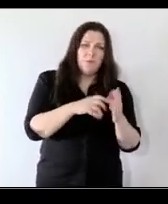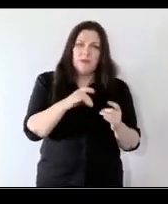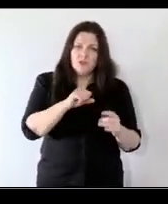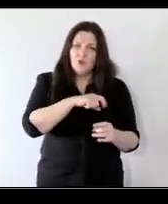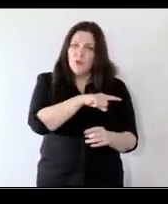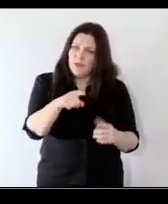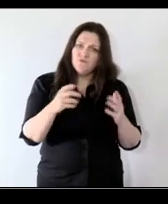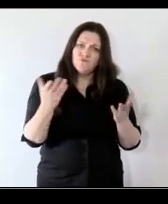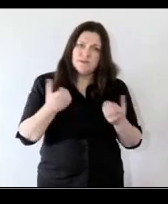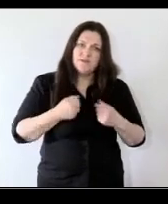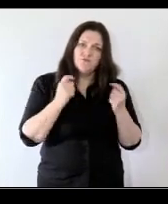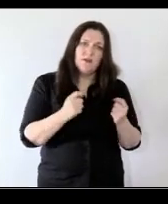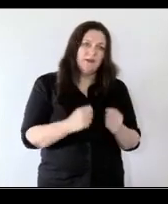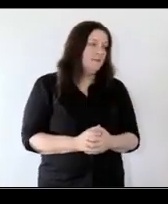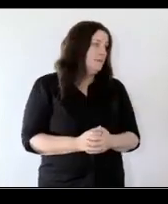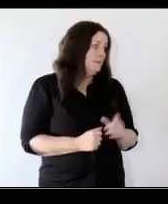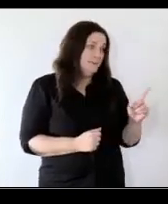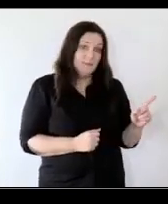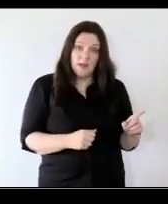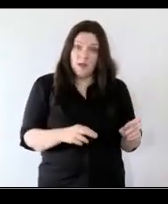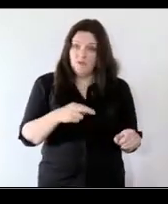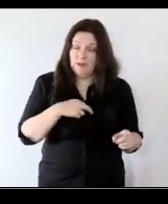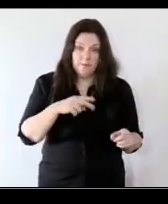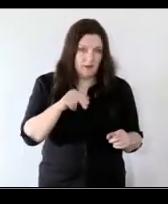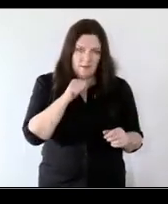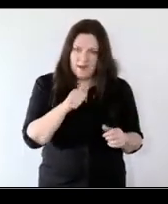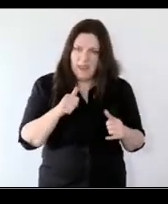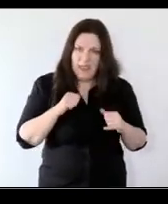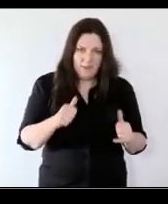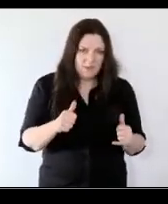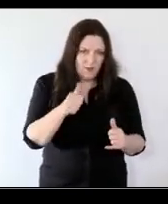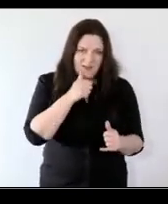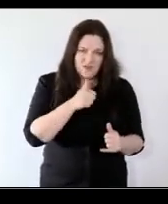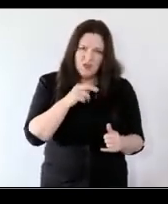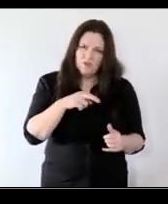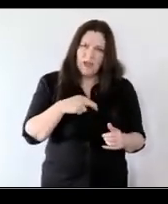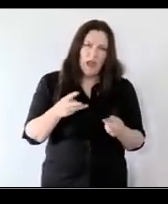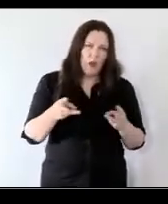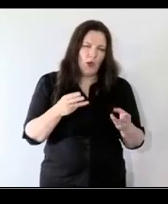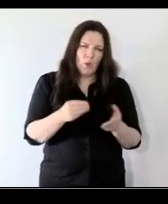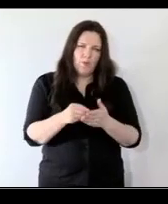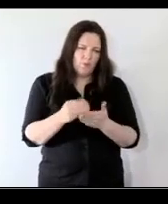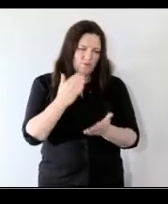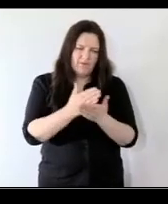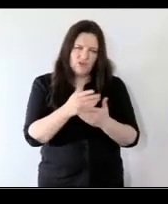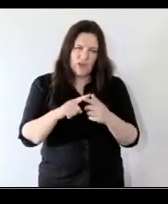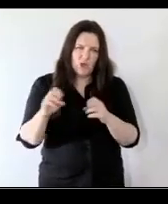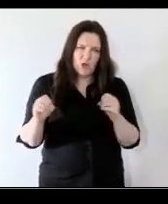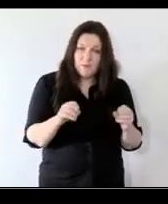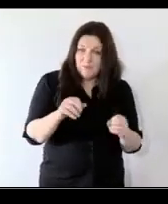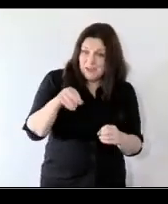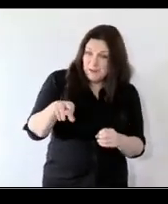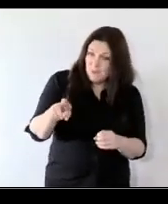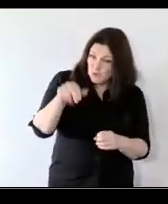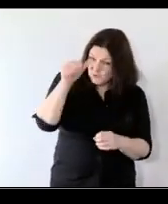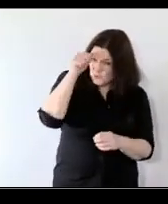receive training and i have to say i'm not able to answer that question in terms of i'm working with intervention and that's okay so emir might be able to